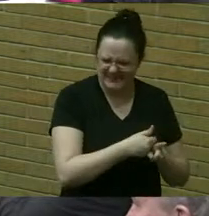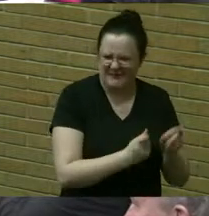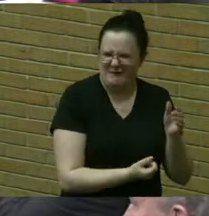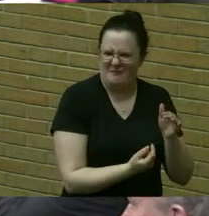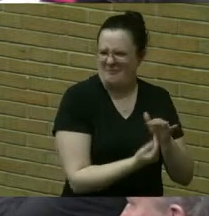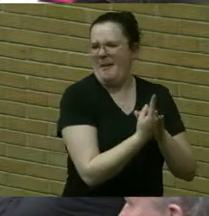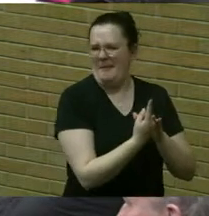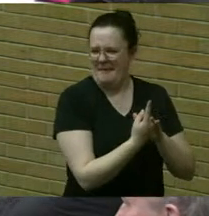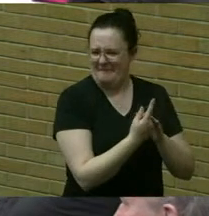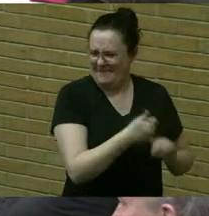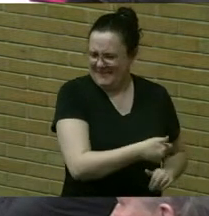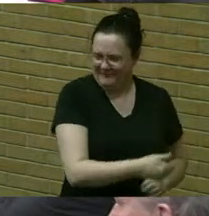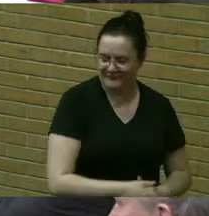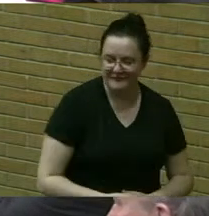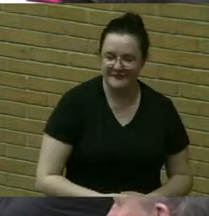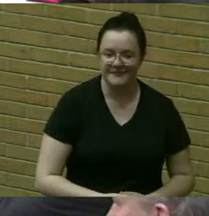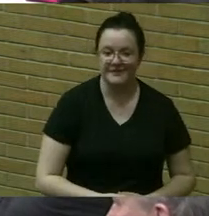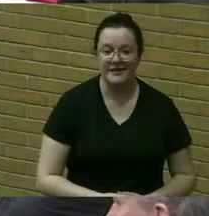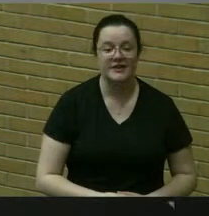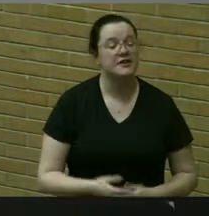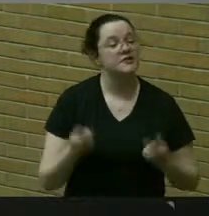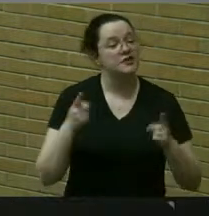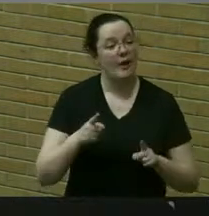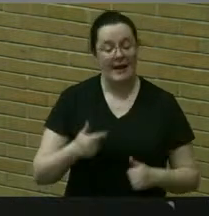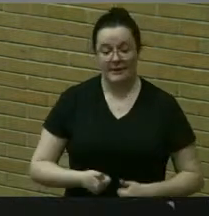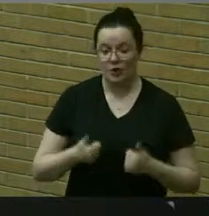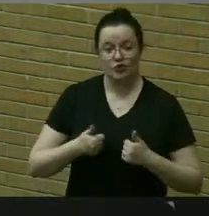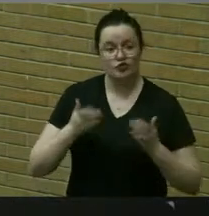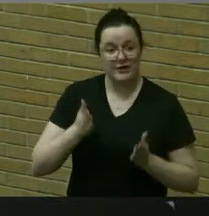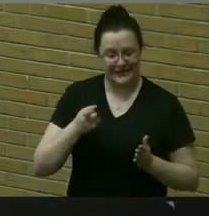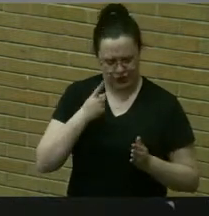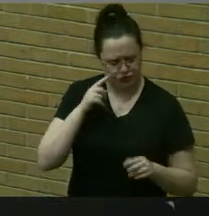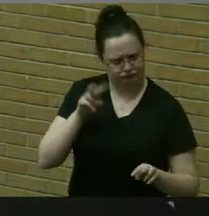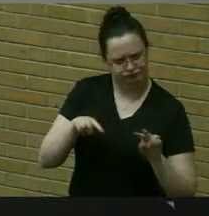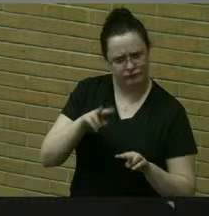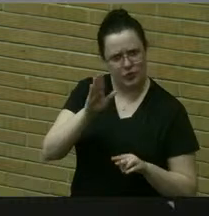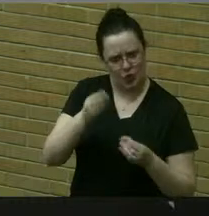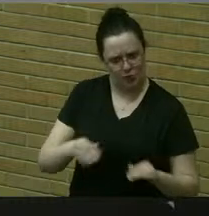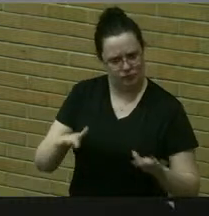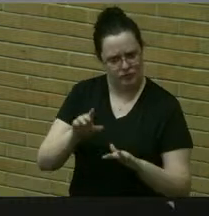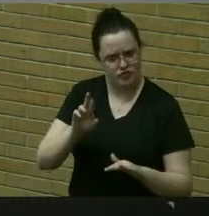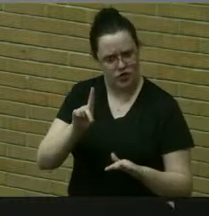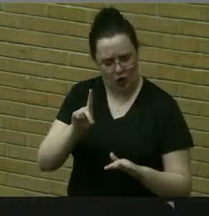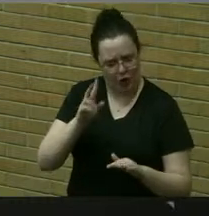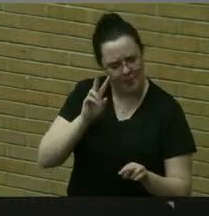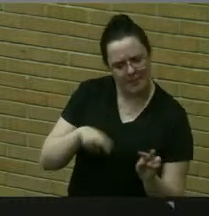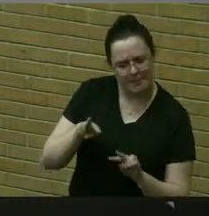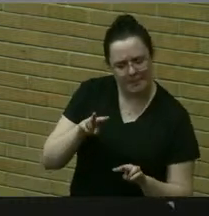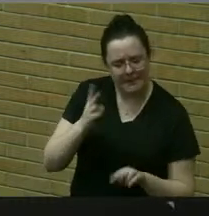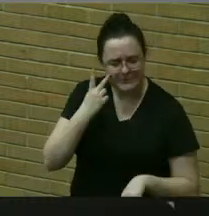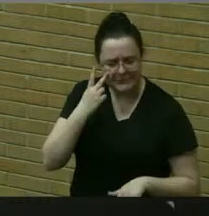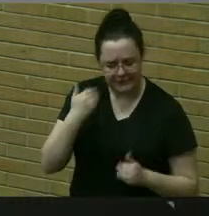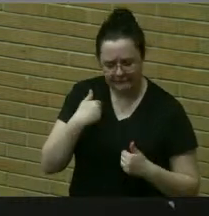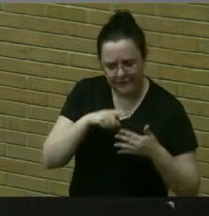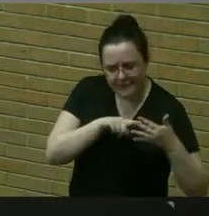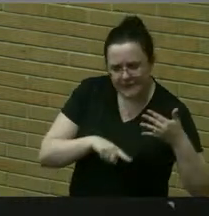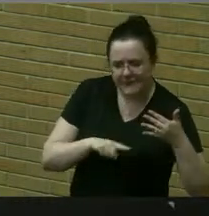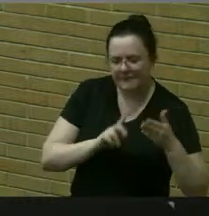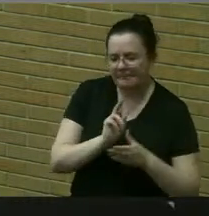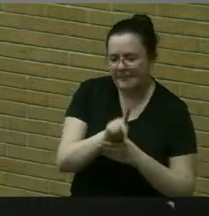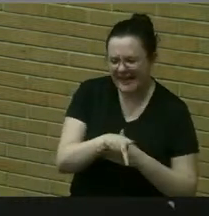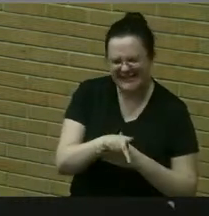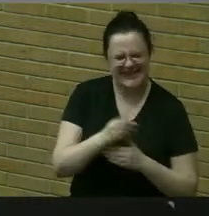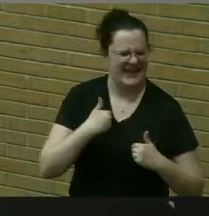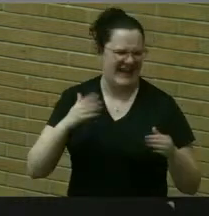when a resident takes a survey of their yard to see if they have any of these plants and and there is a link to um uh